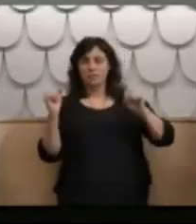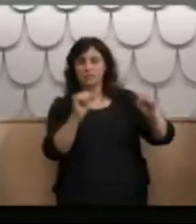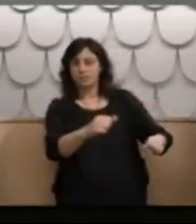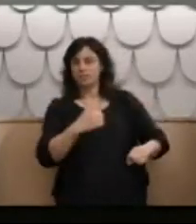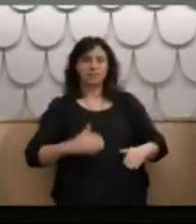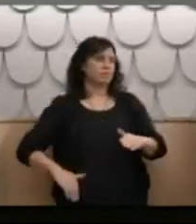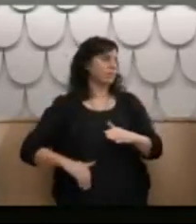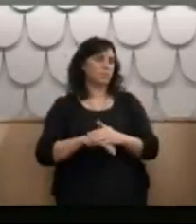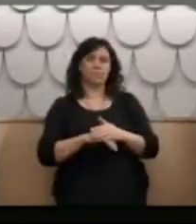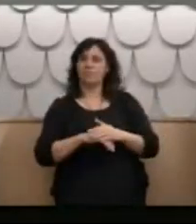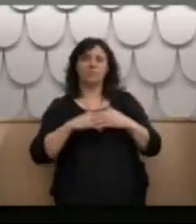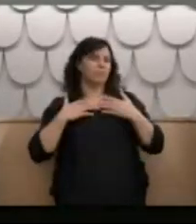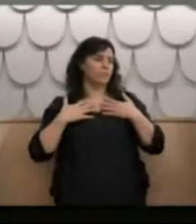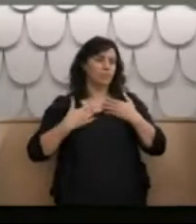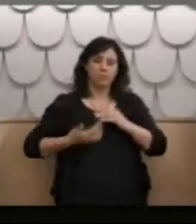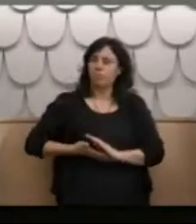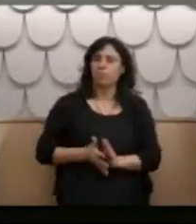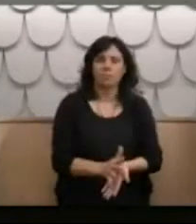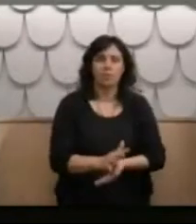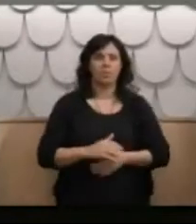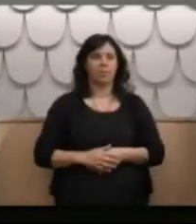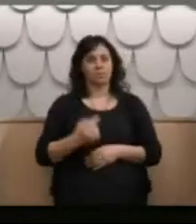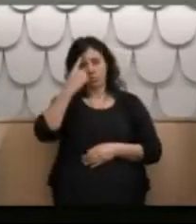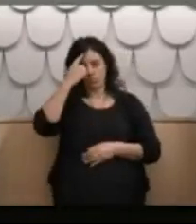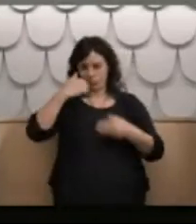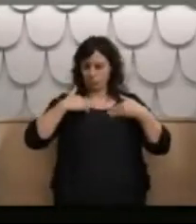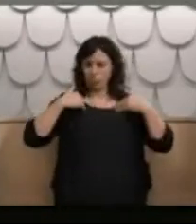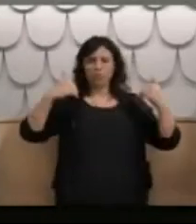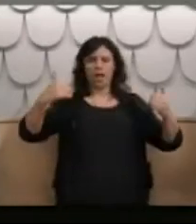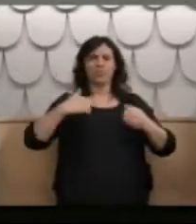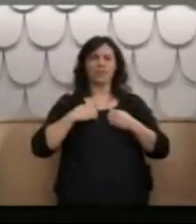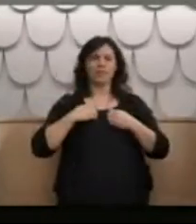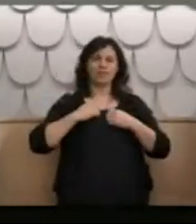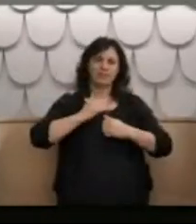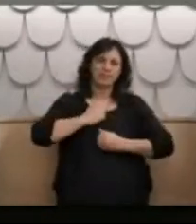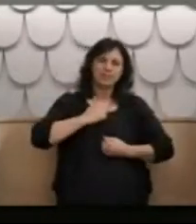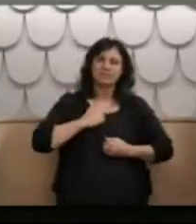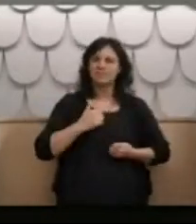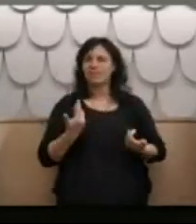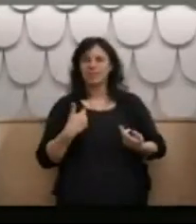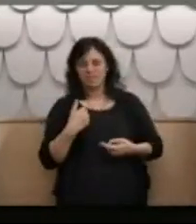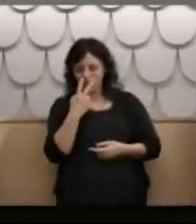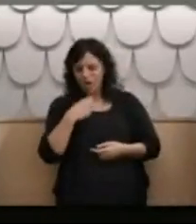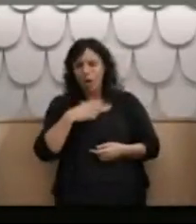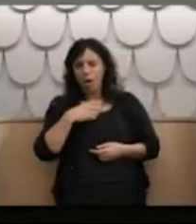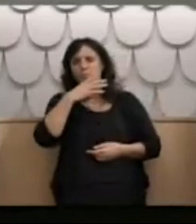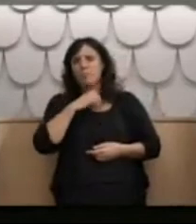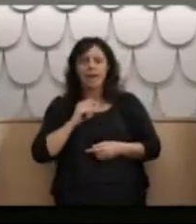time. I went from being a healthy, fit dairy worker to being an old man almost overnight.